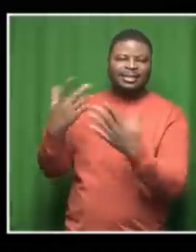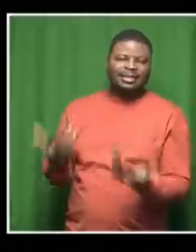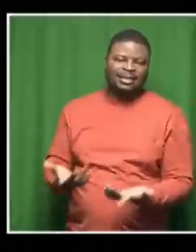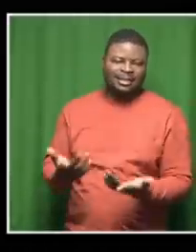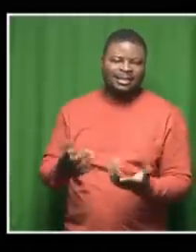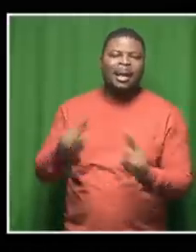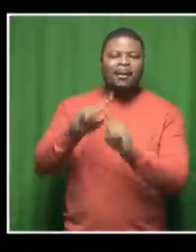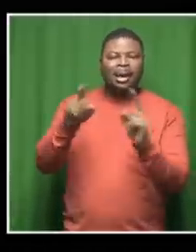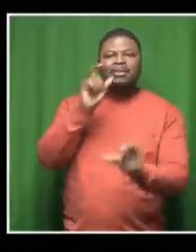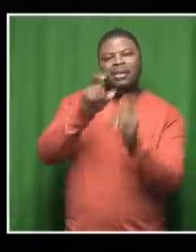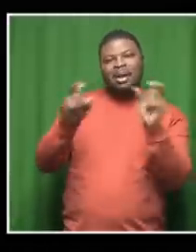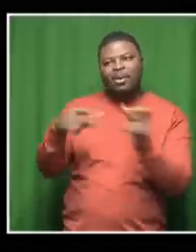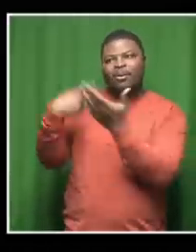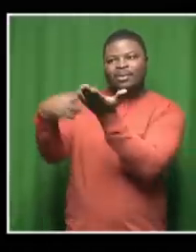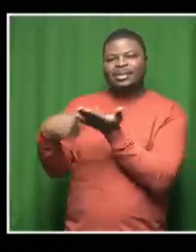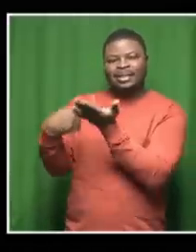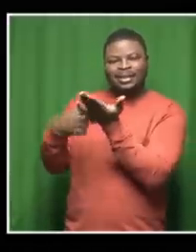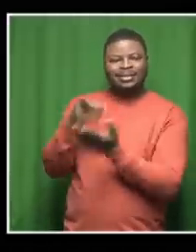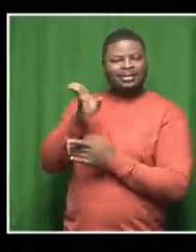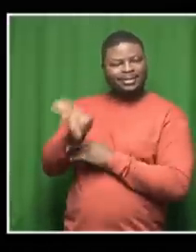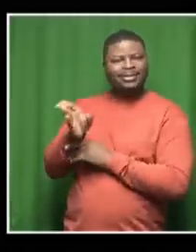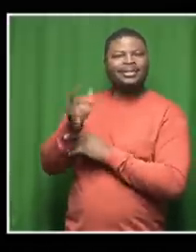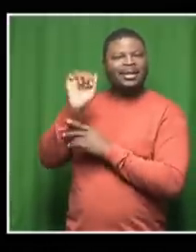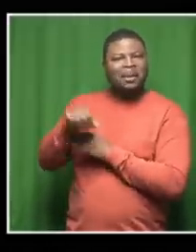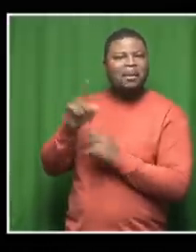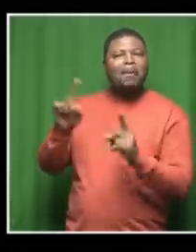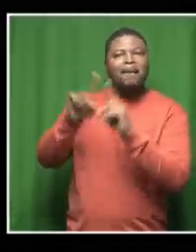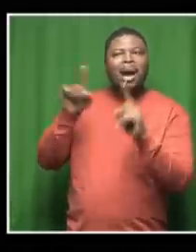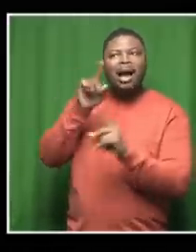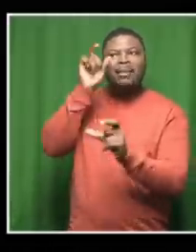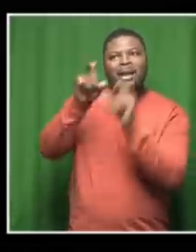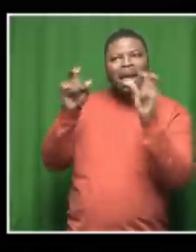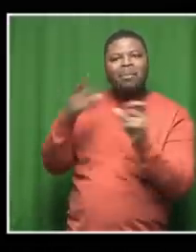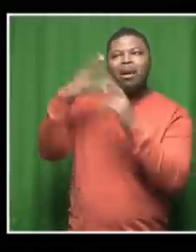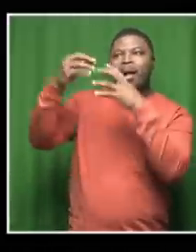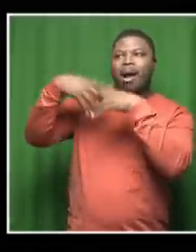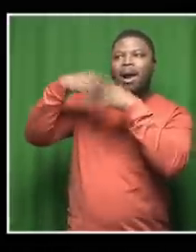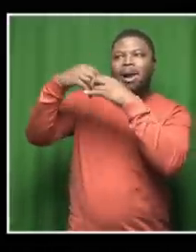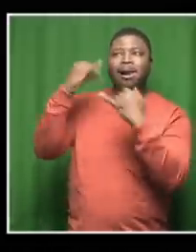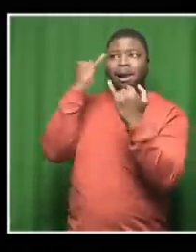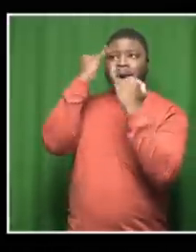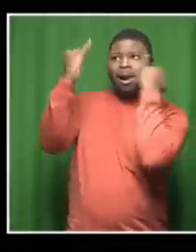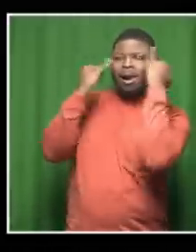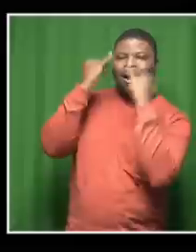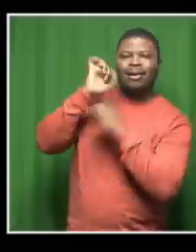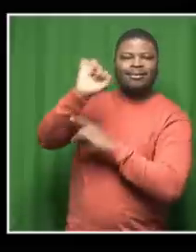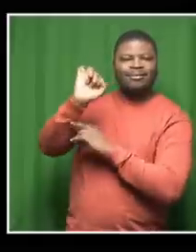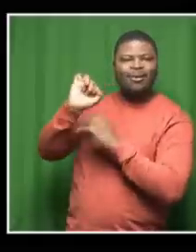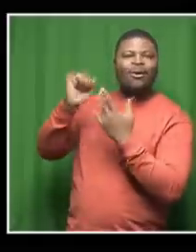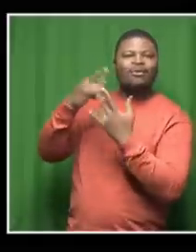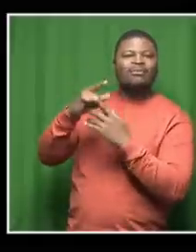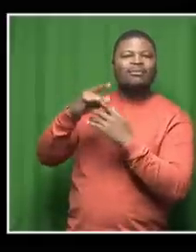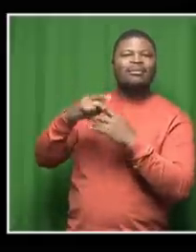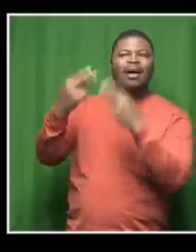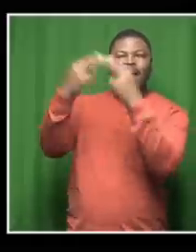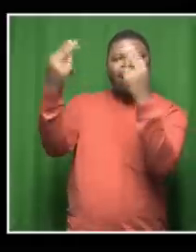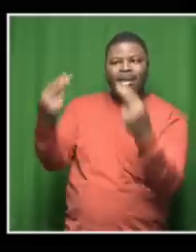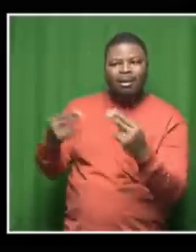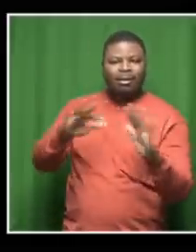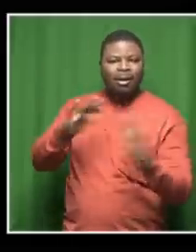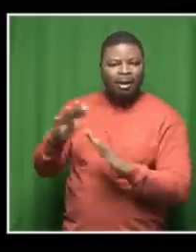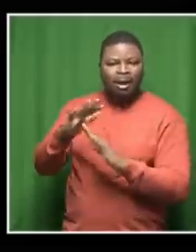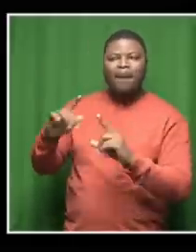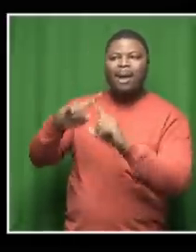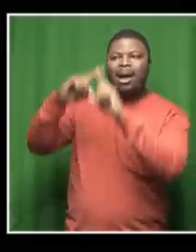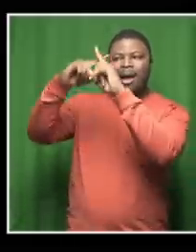talking about this so and everybody's coming up with their own logos as to what what the x should have been well the x is there and